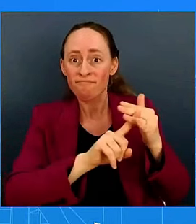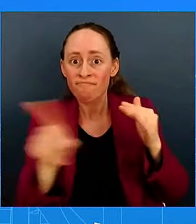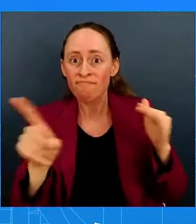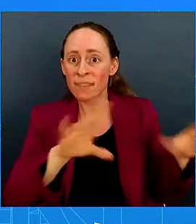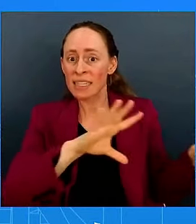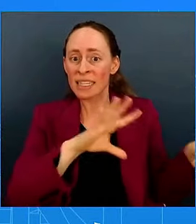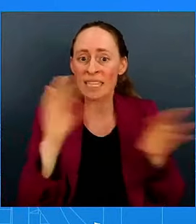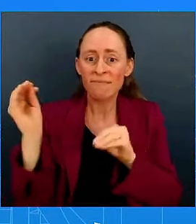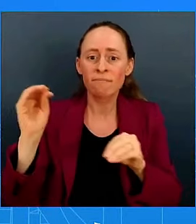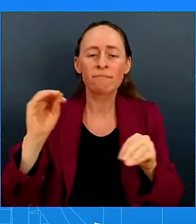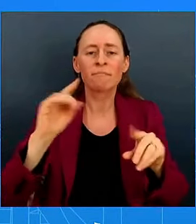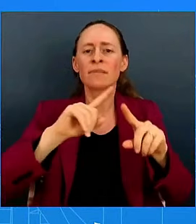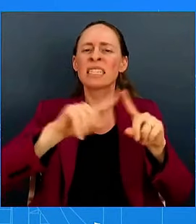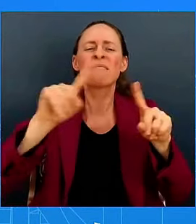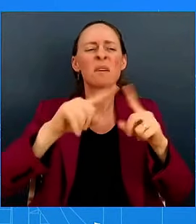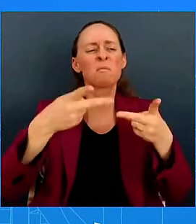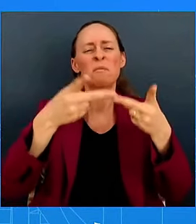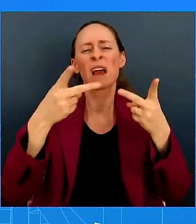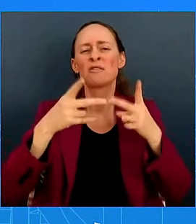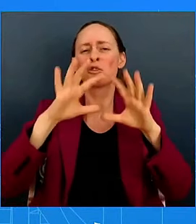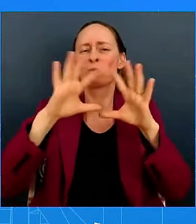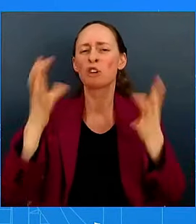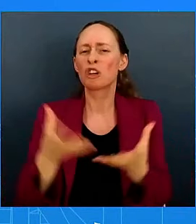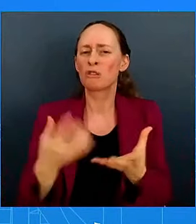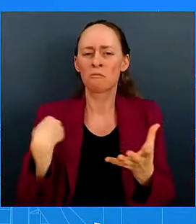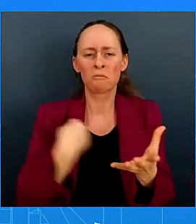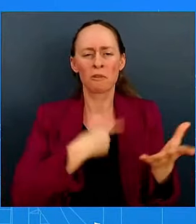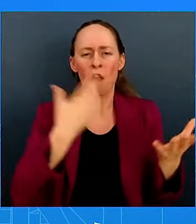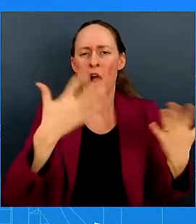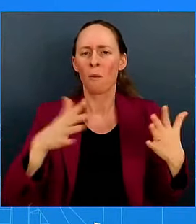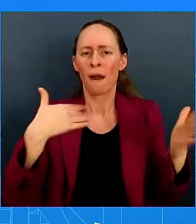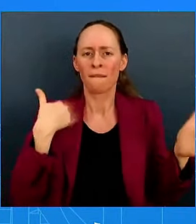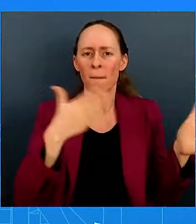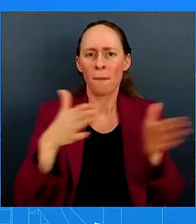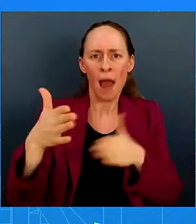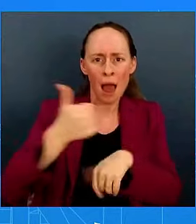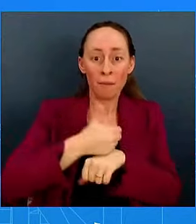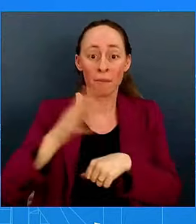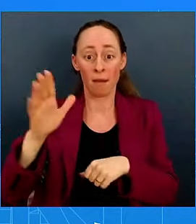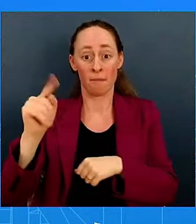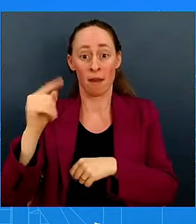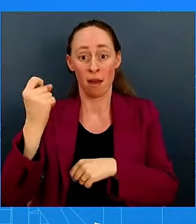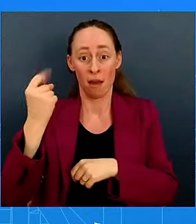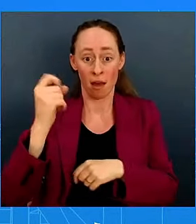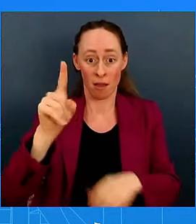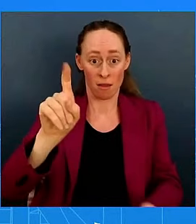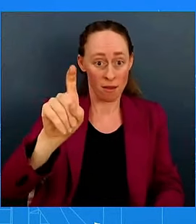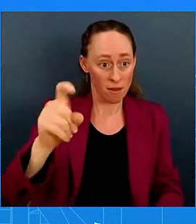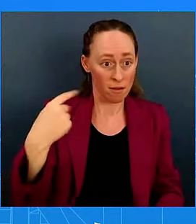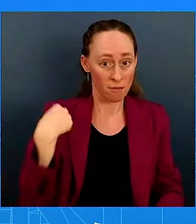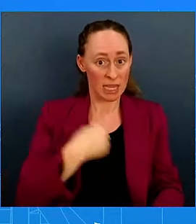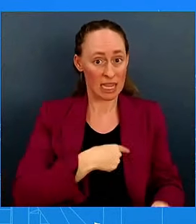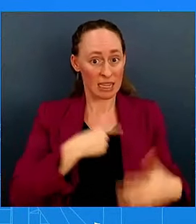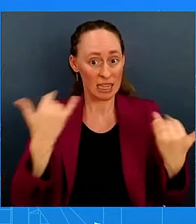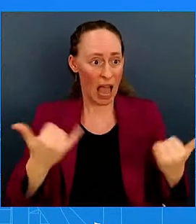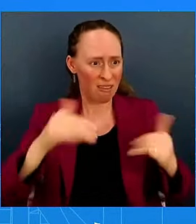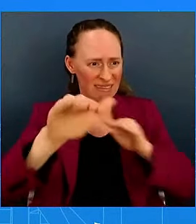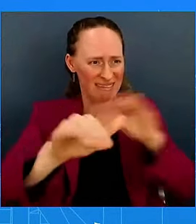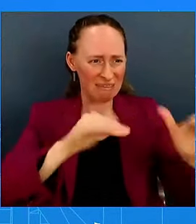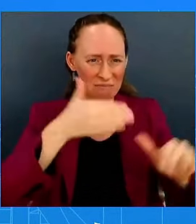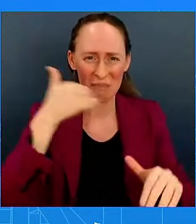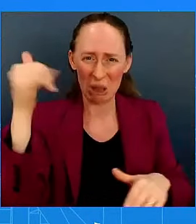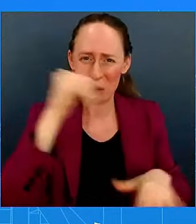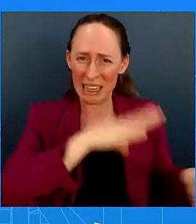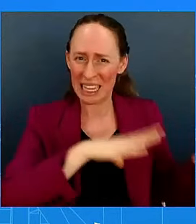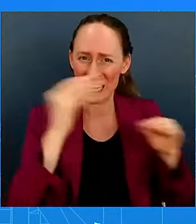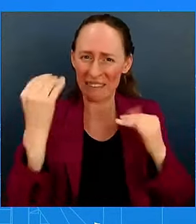lead that to believe that we're in a moment now where we think we need to eminently call for that or act on that right now. What has been the impact